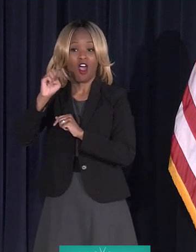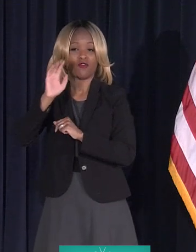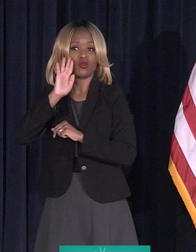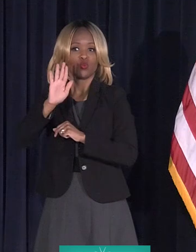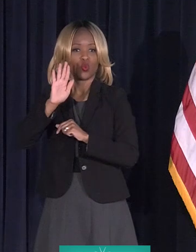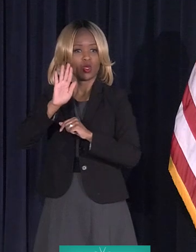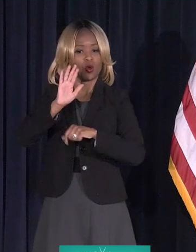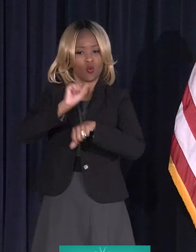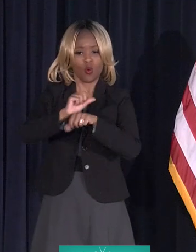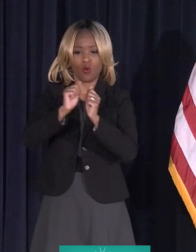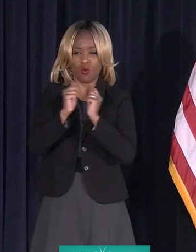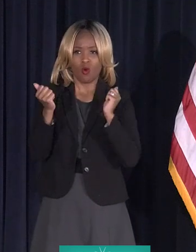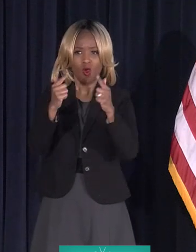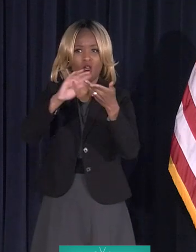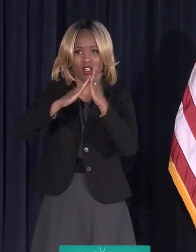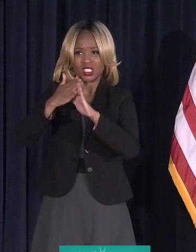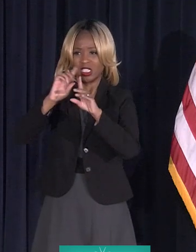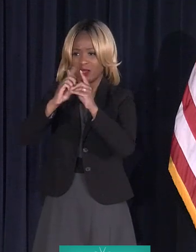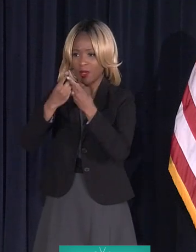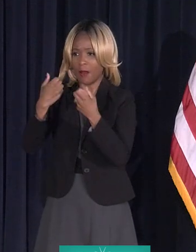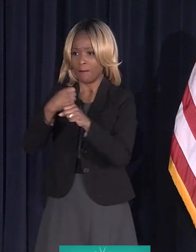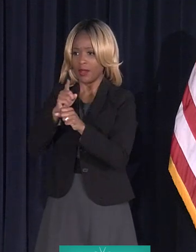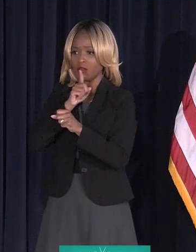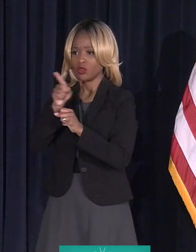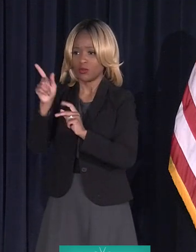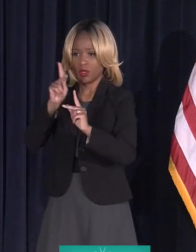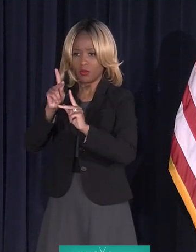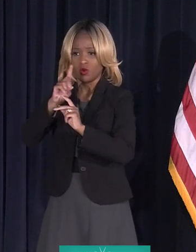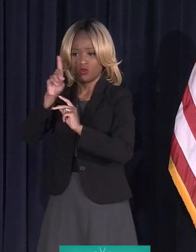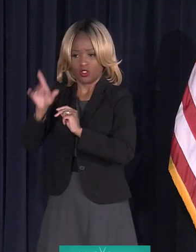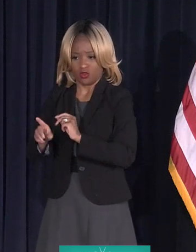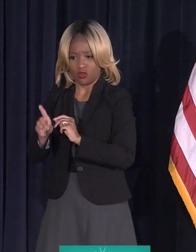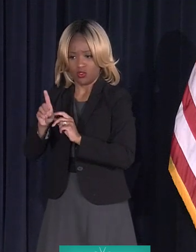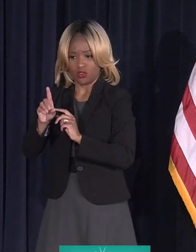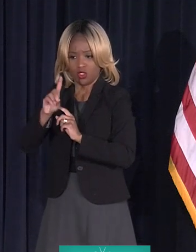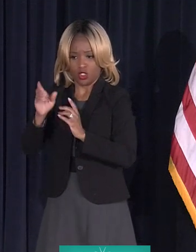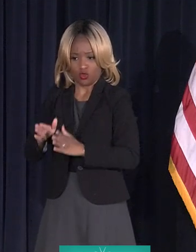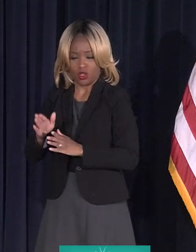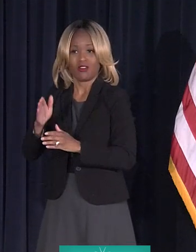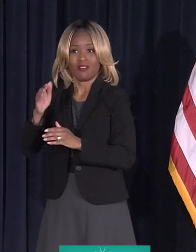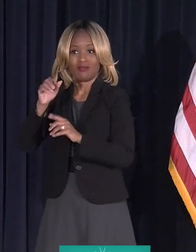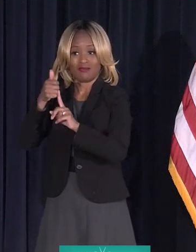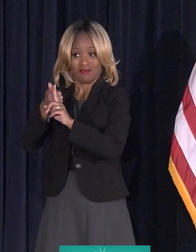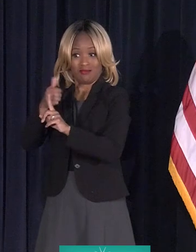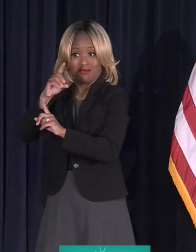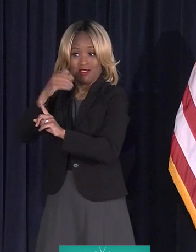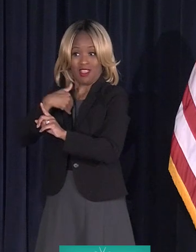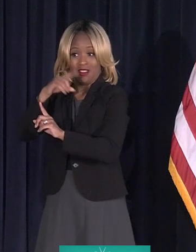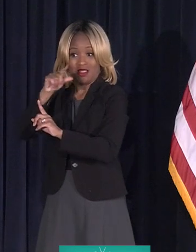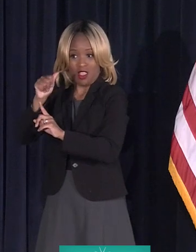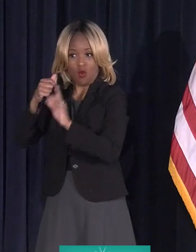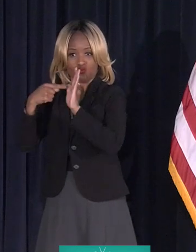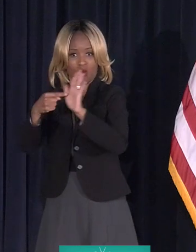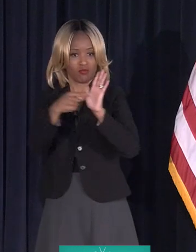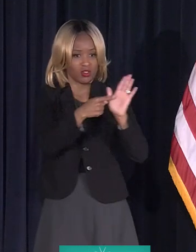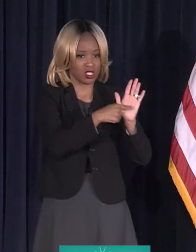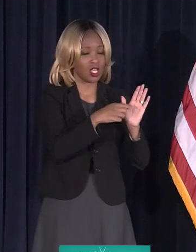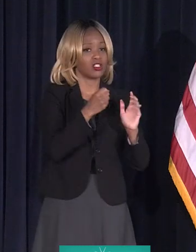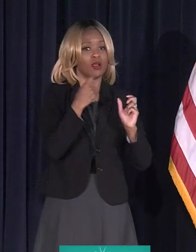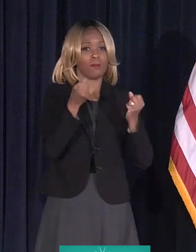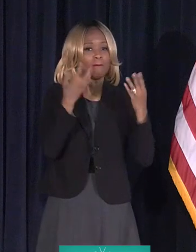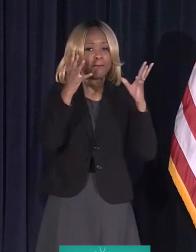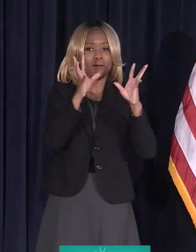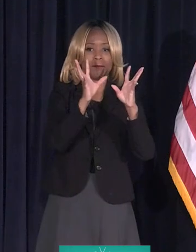departments to ensure that Detroiters with disabilities are represented in every area of city government. After meeting meetings with the mayor,